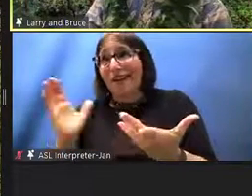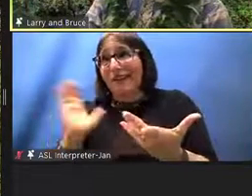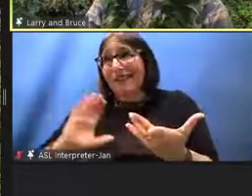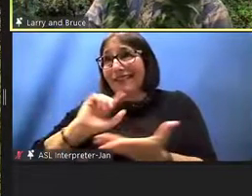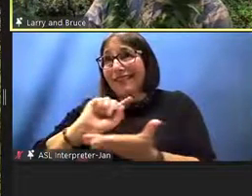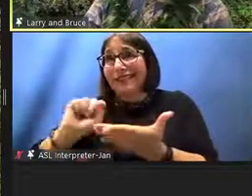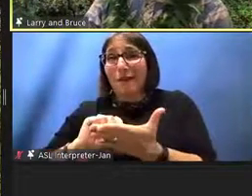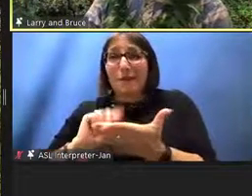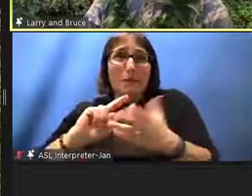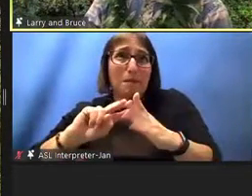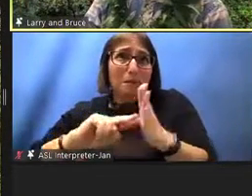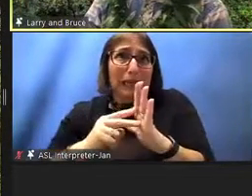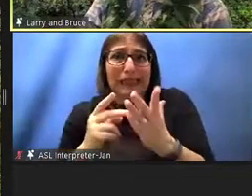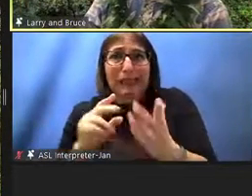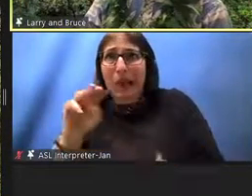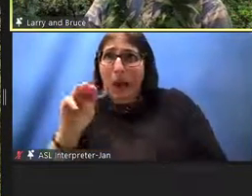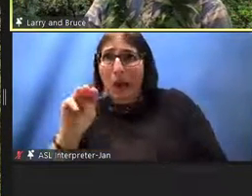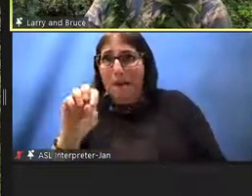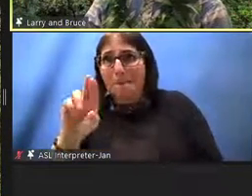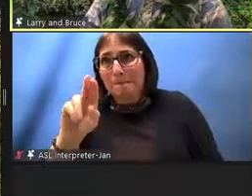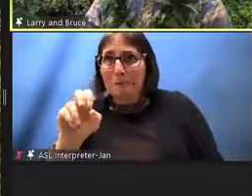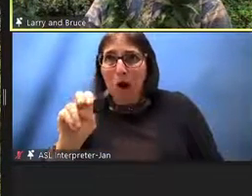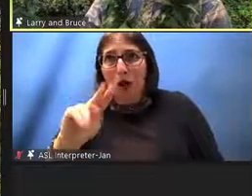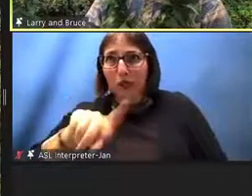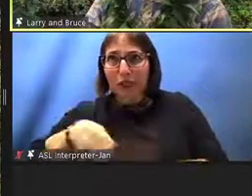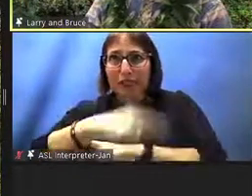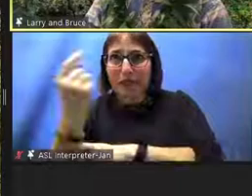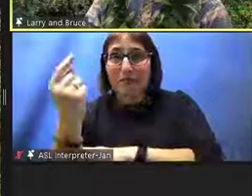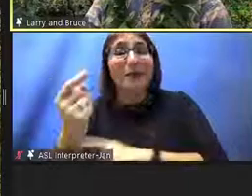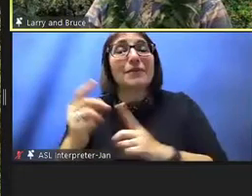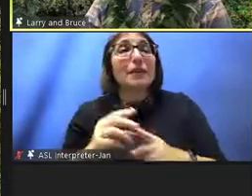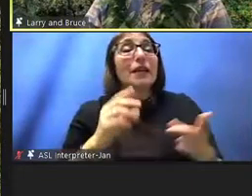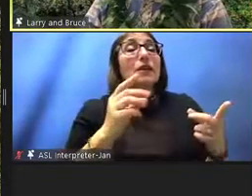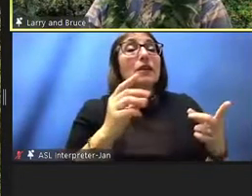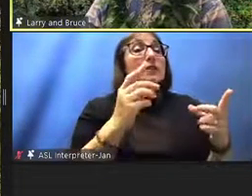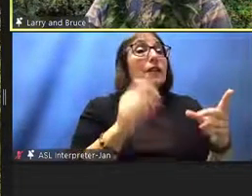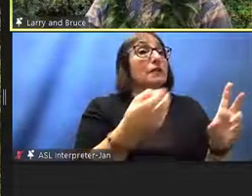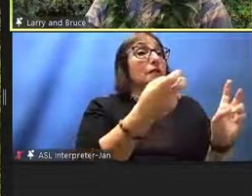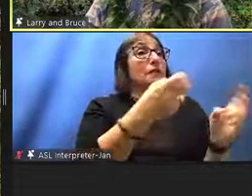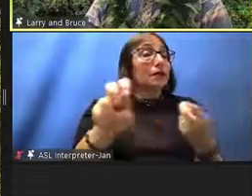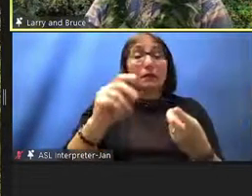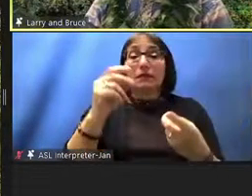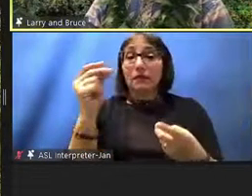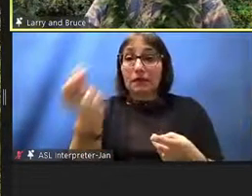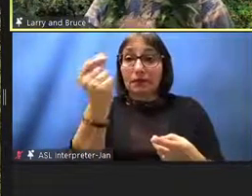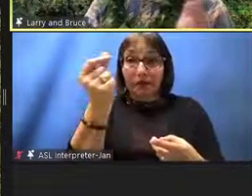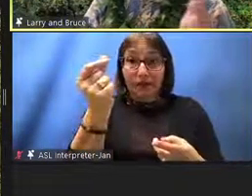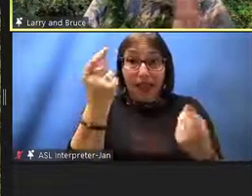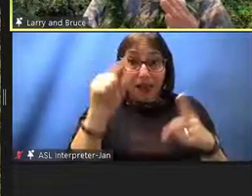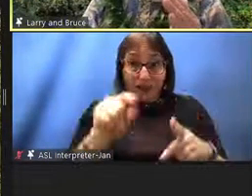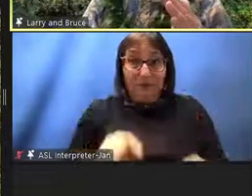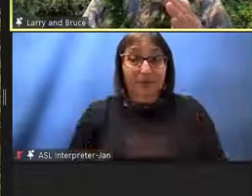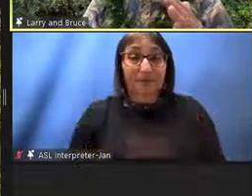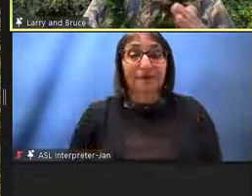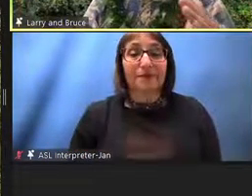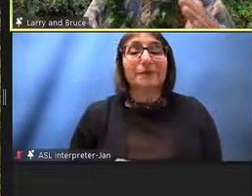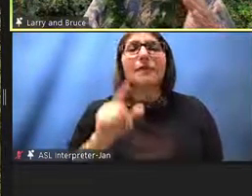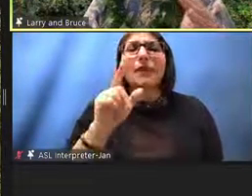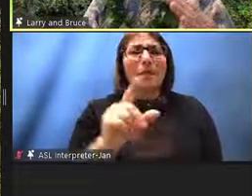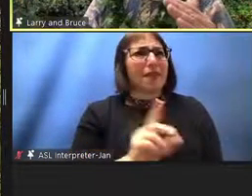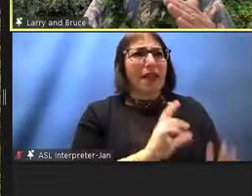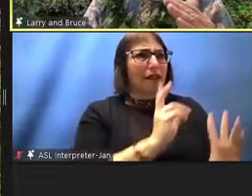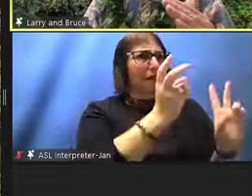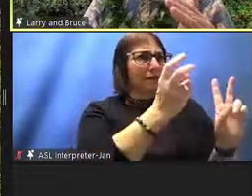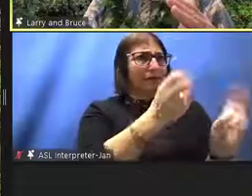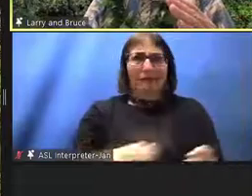modern times almost in a flash very quickly but the the quickness was